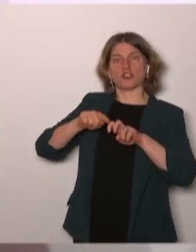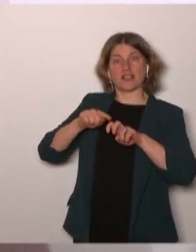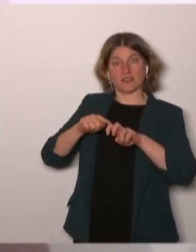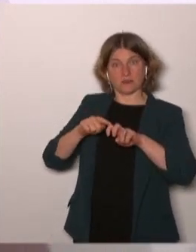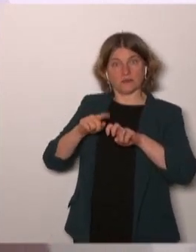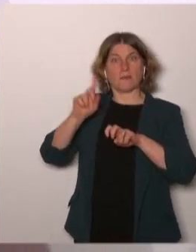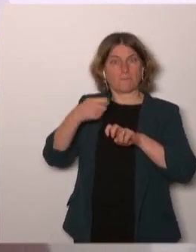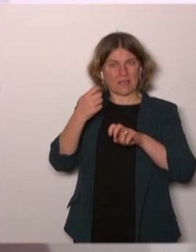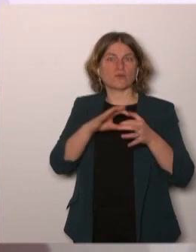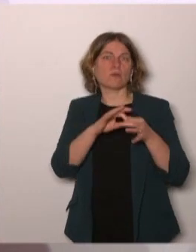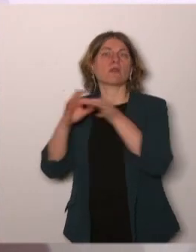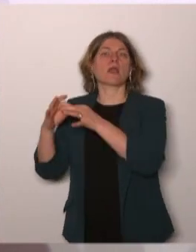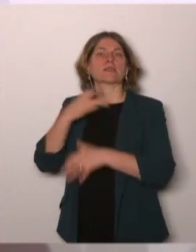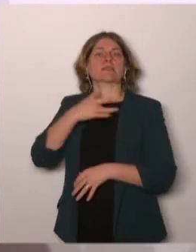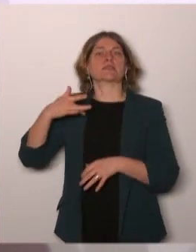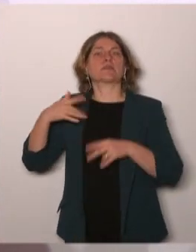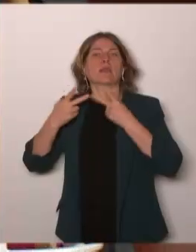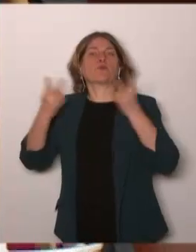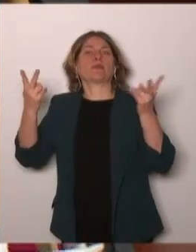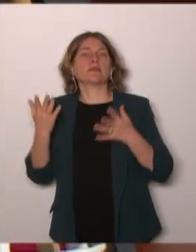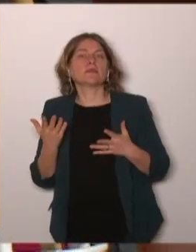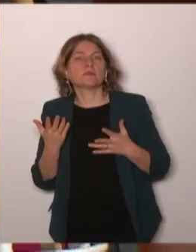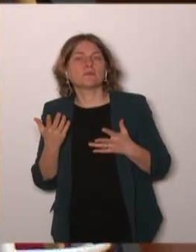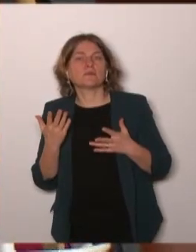the type of questions we need to